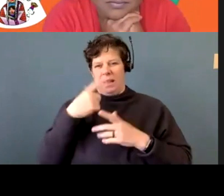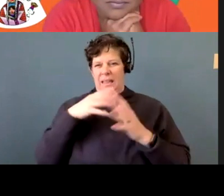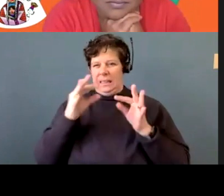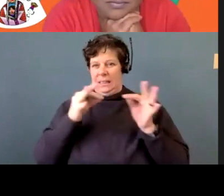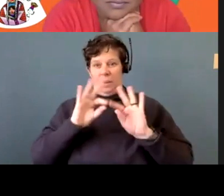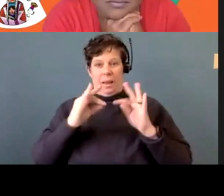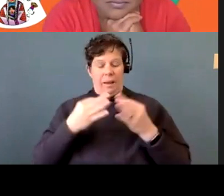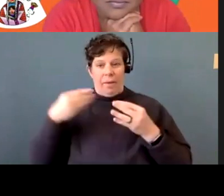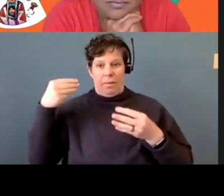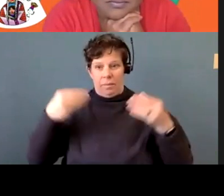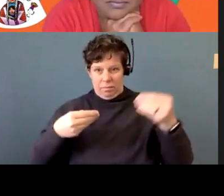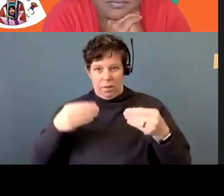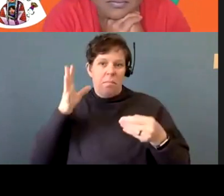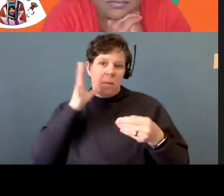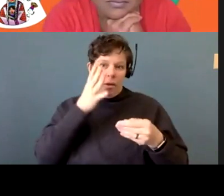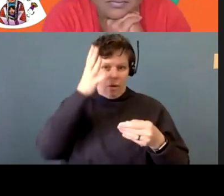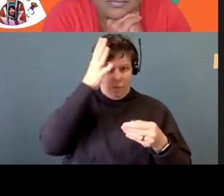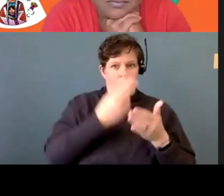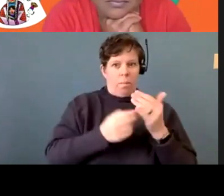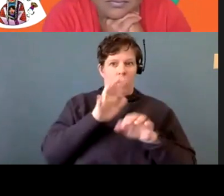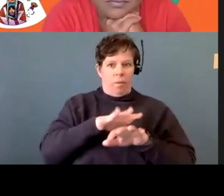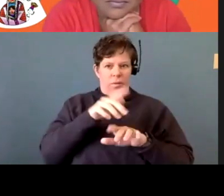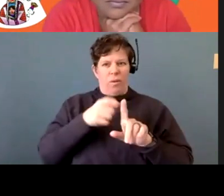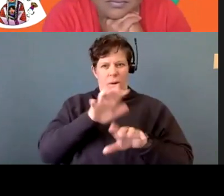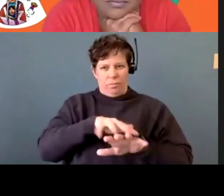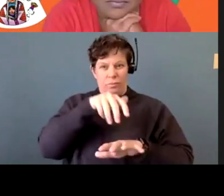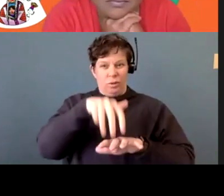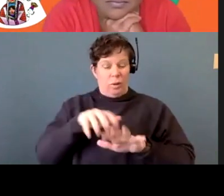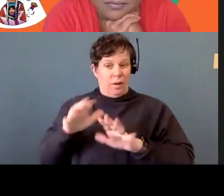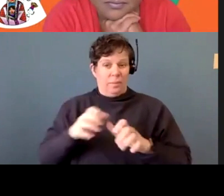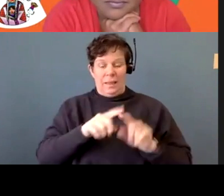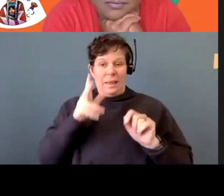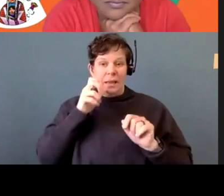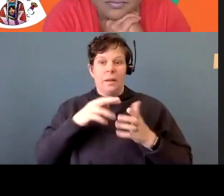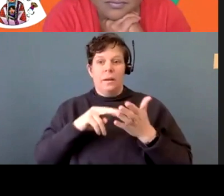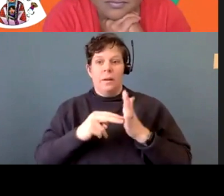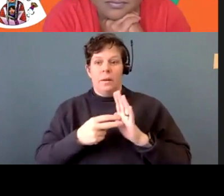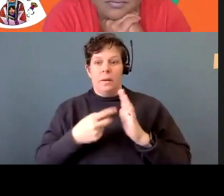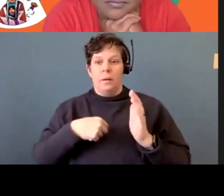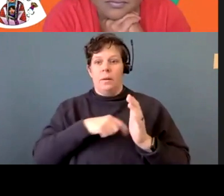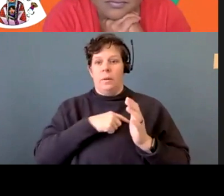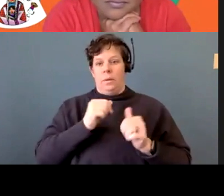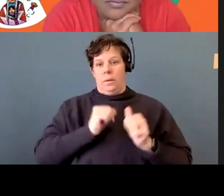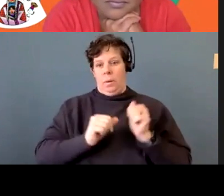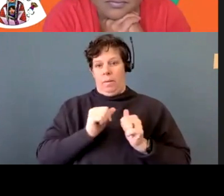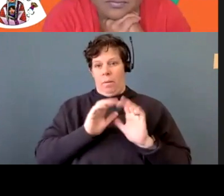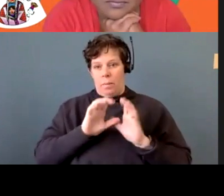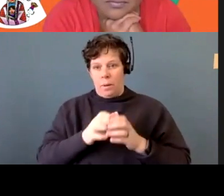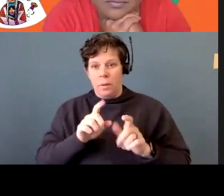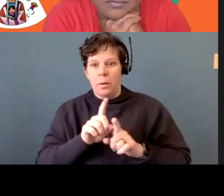professor on my father's side. Um, I'm also part of Butterflies in Spirit with, uh, and, uh,